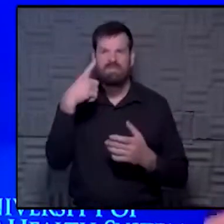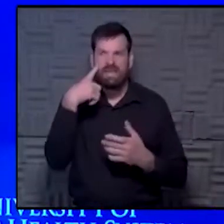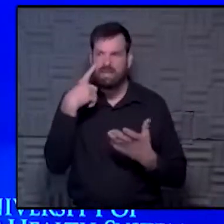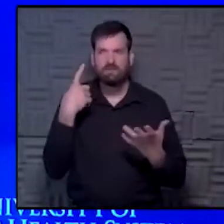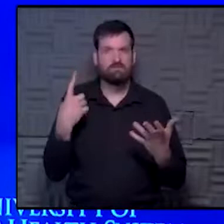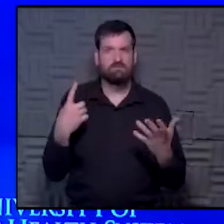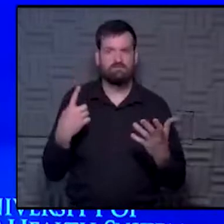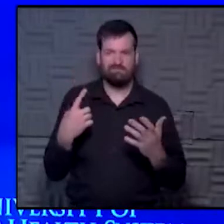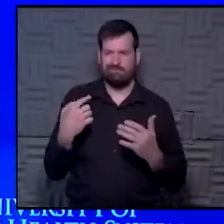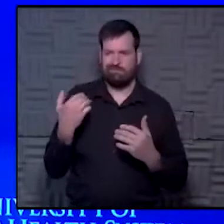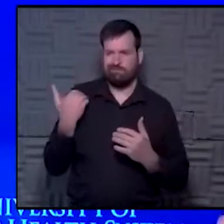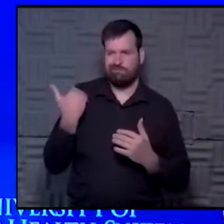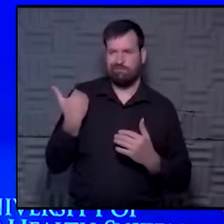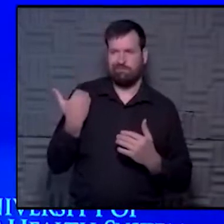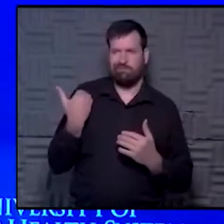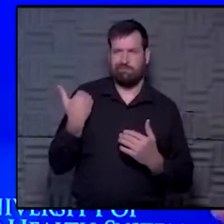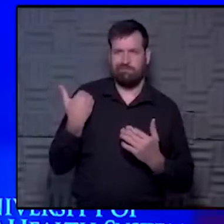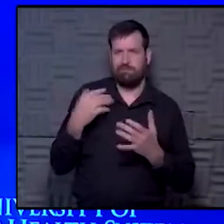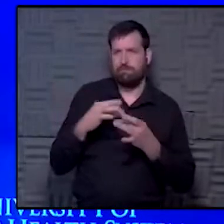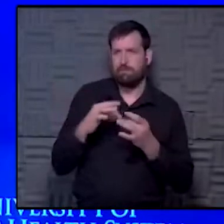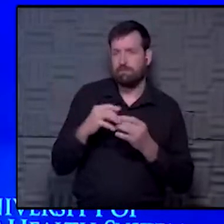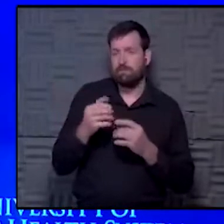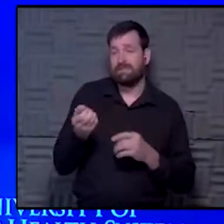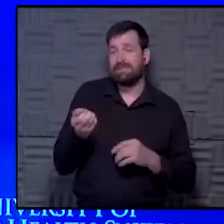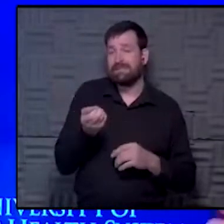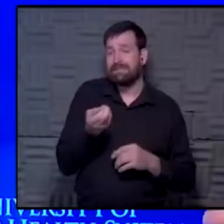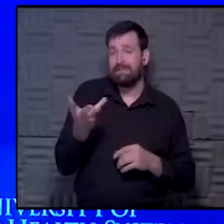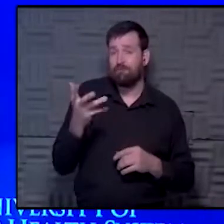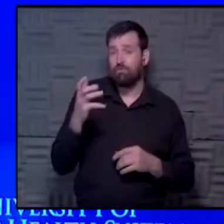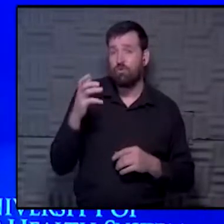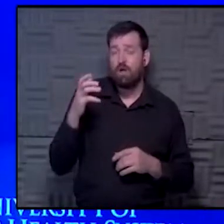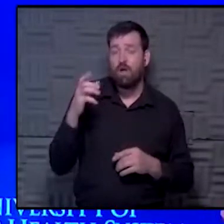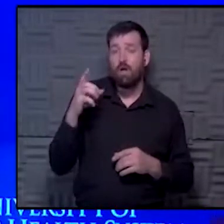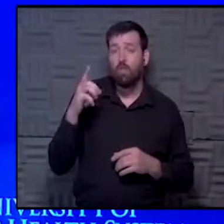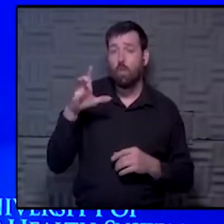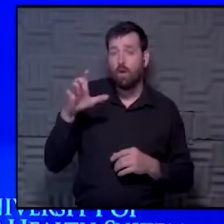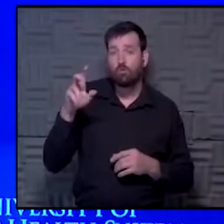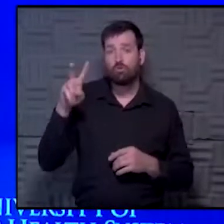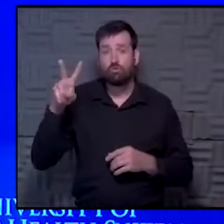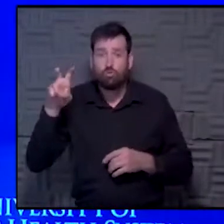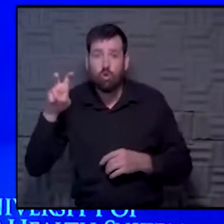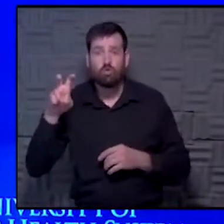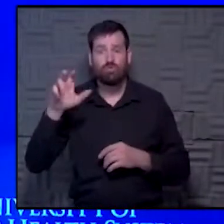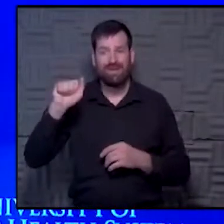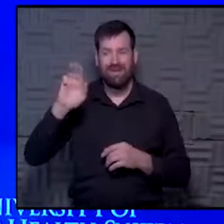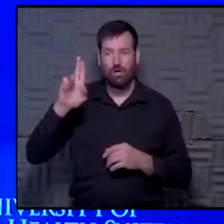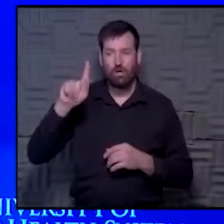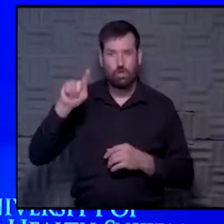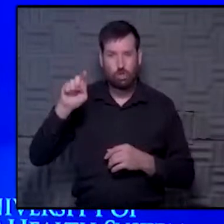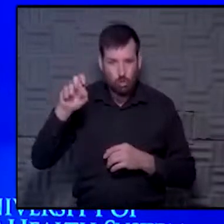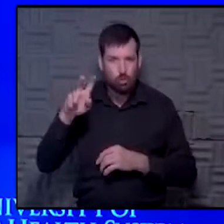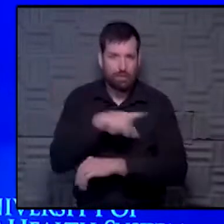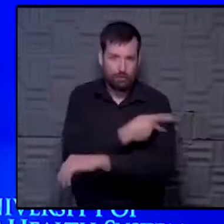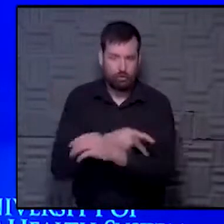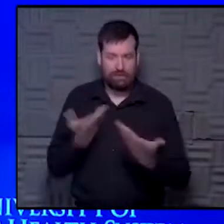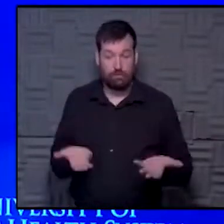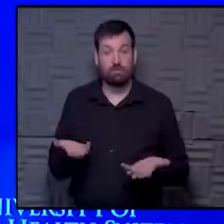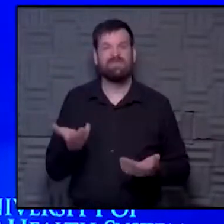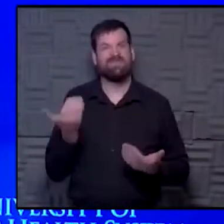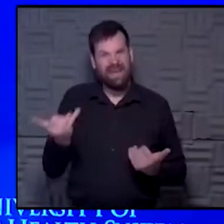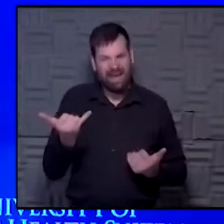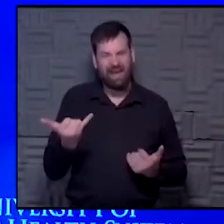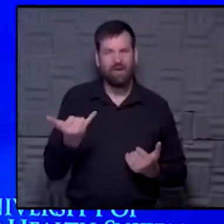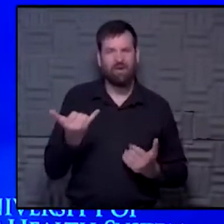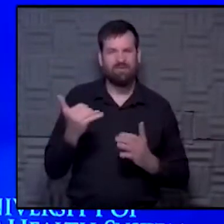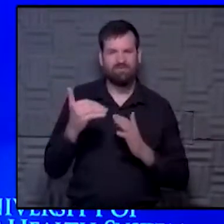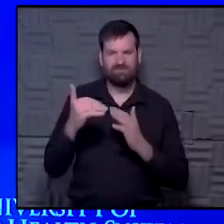It wasn't that long ago we were talking about hundreds of acute patients in the hospital. And today we're talking about tens, and we